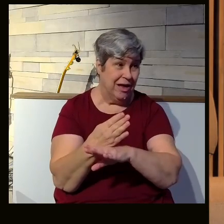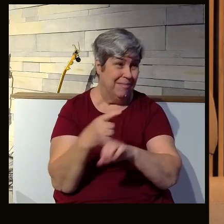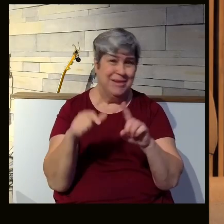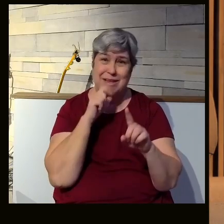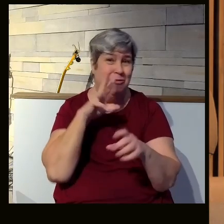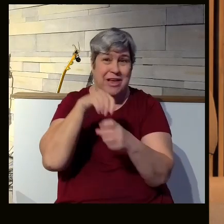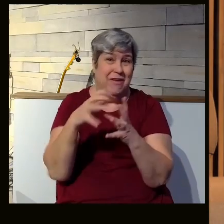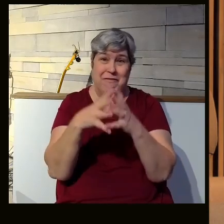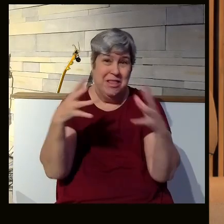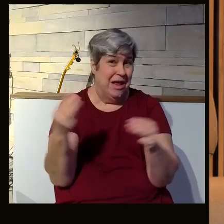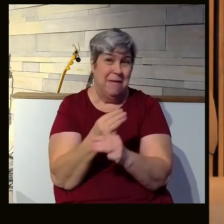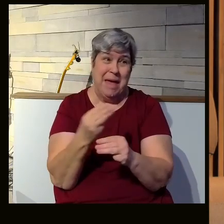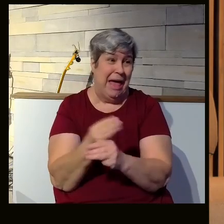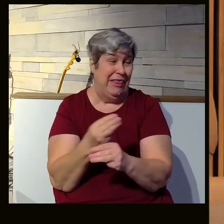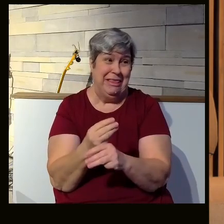little math.